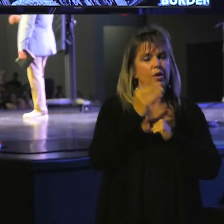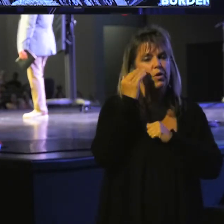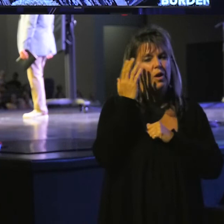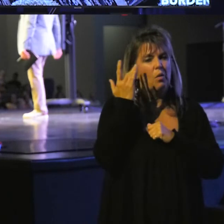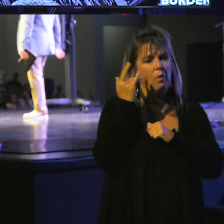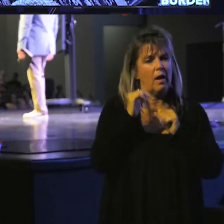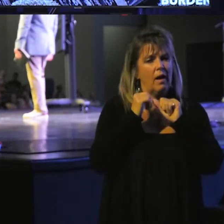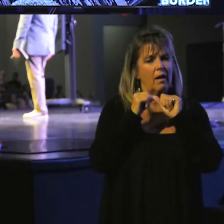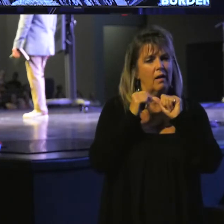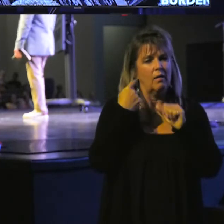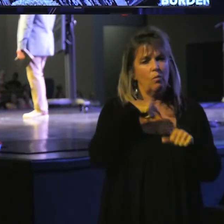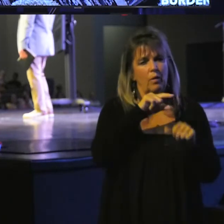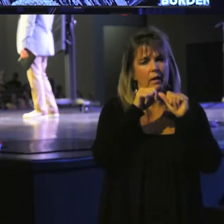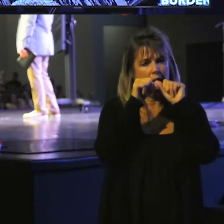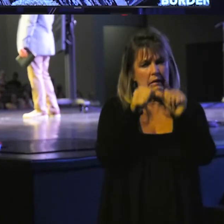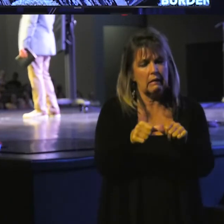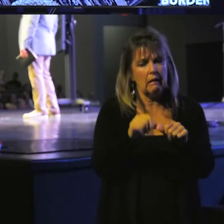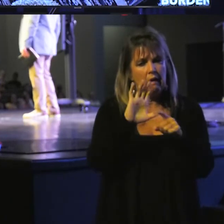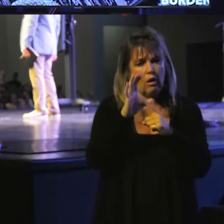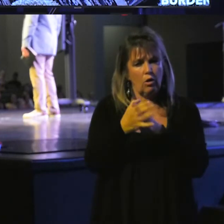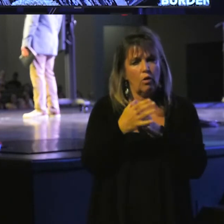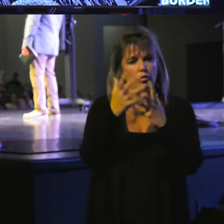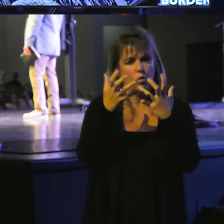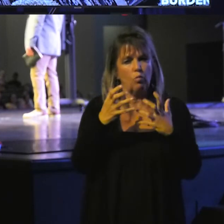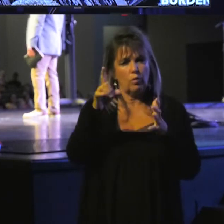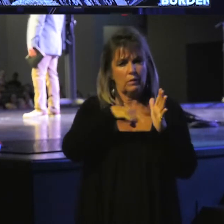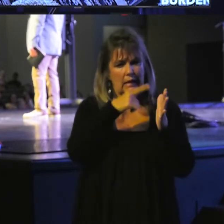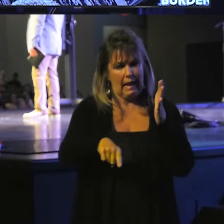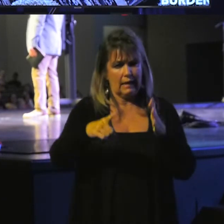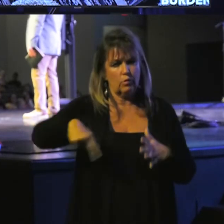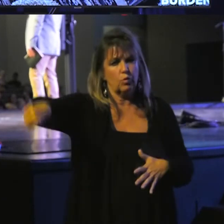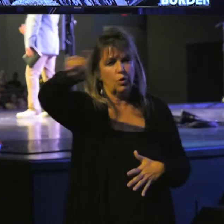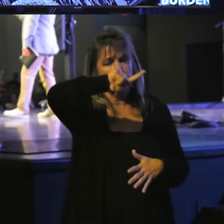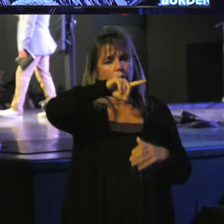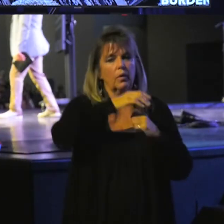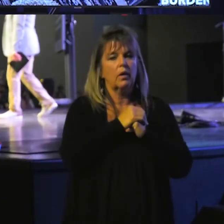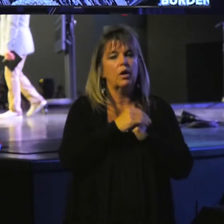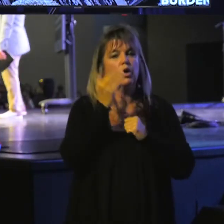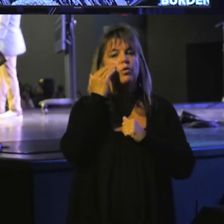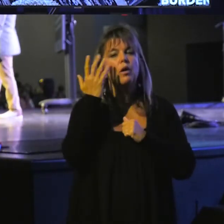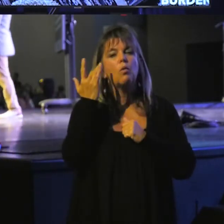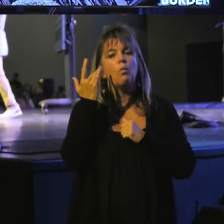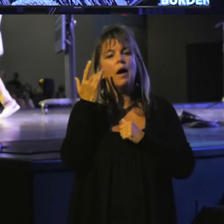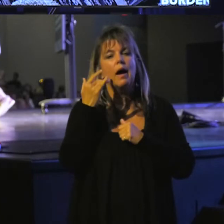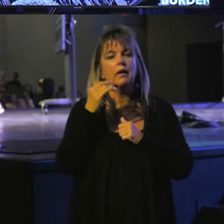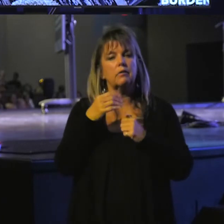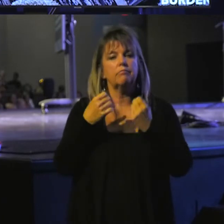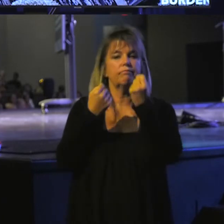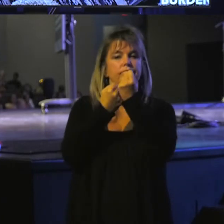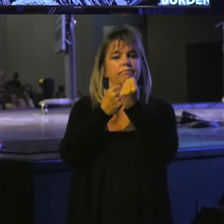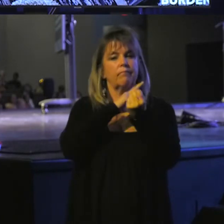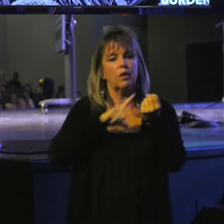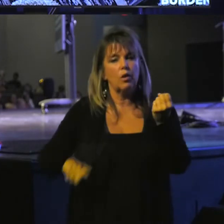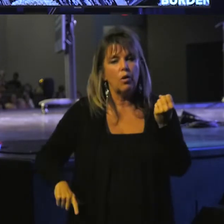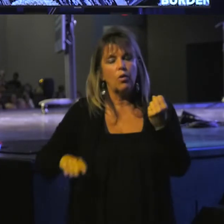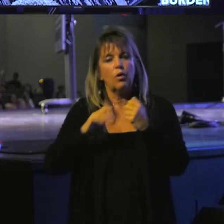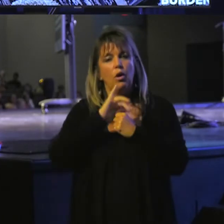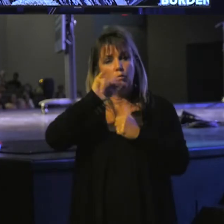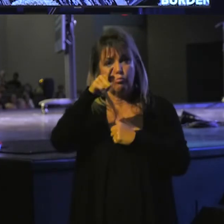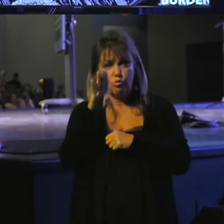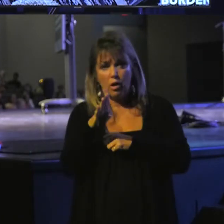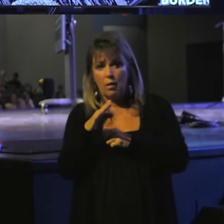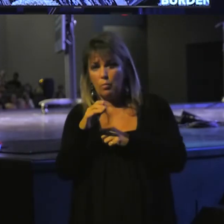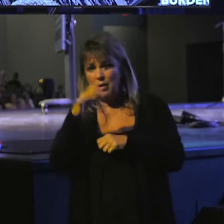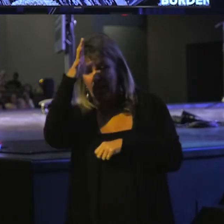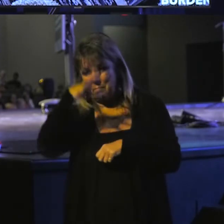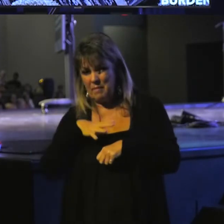why you keep going in a culture that wants to cancel you? You know why you stand for the Lord on a job site when